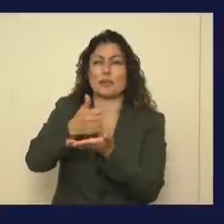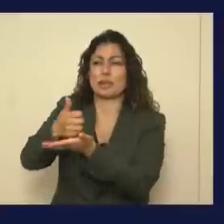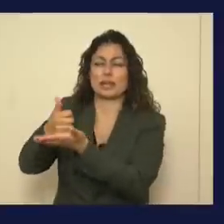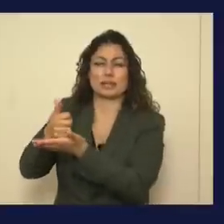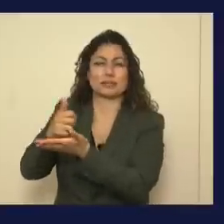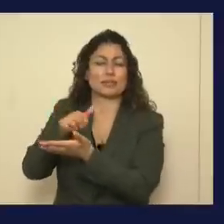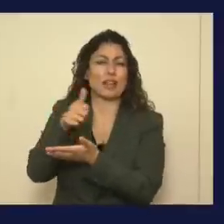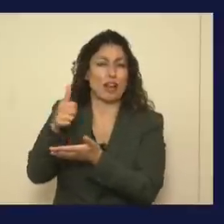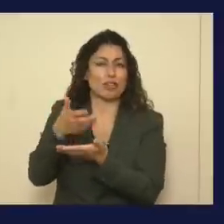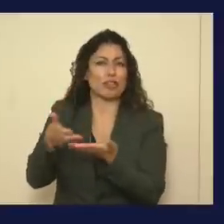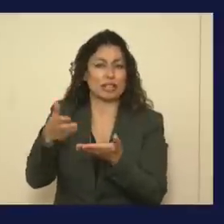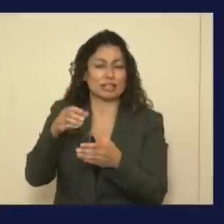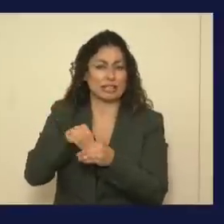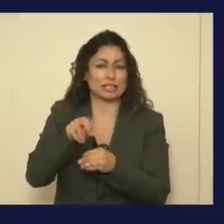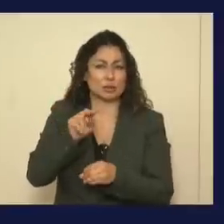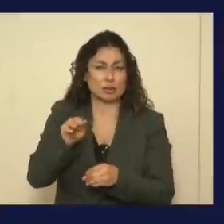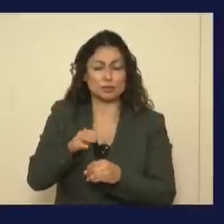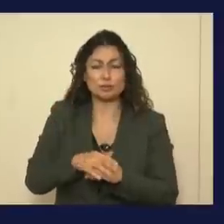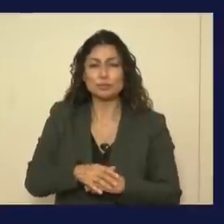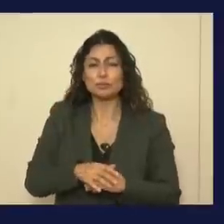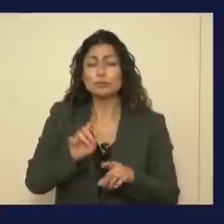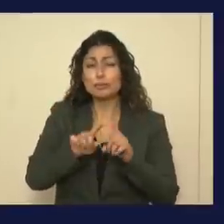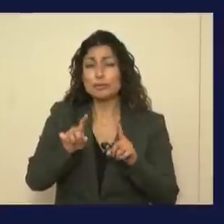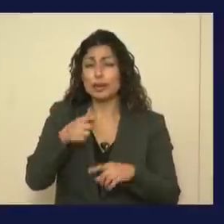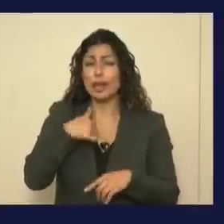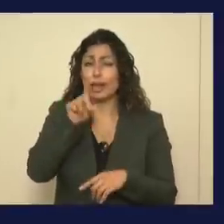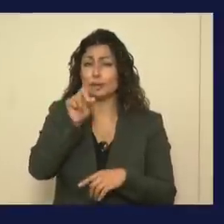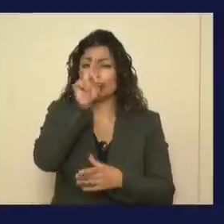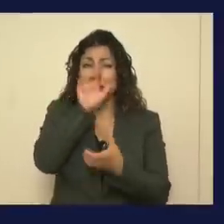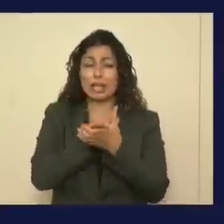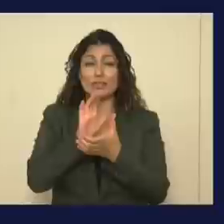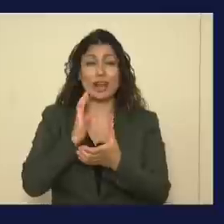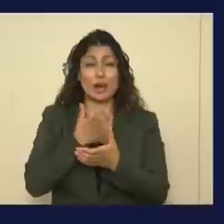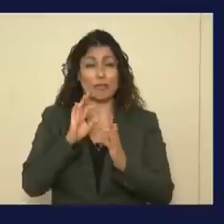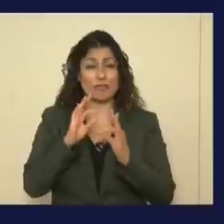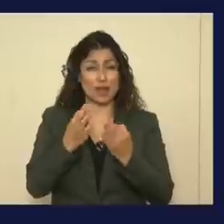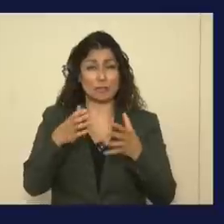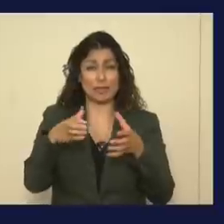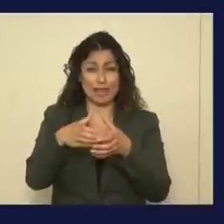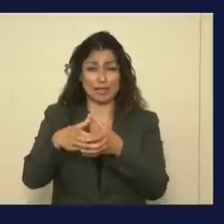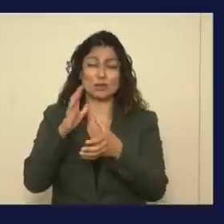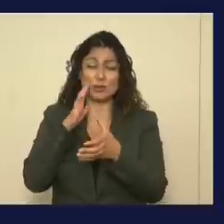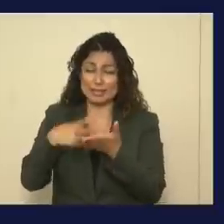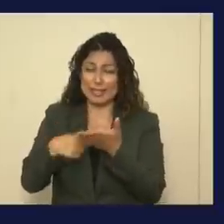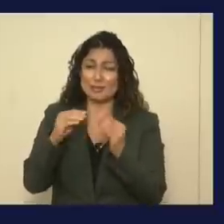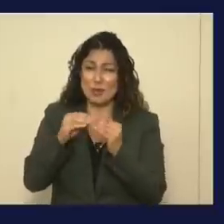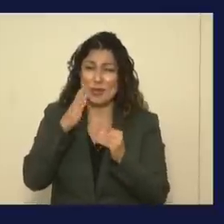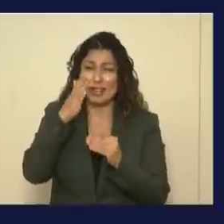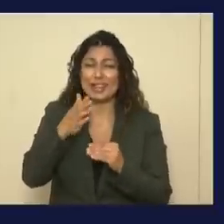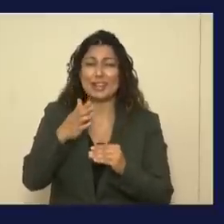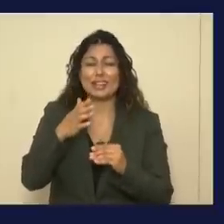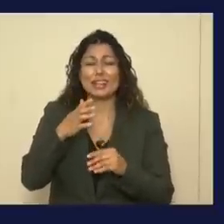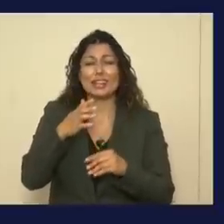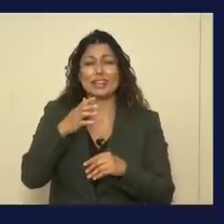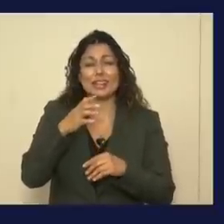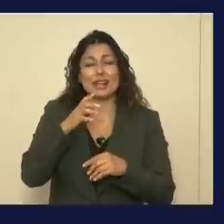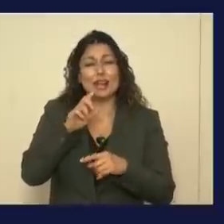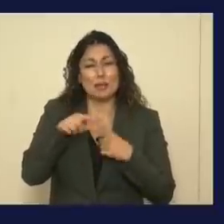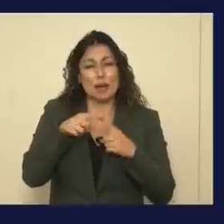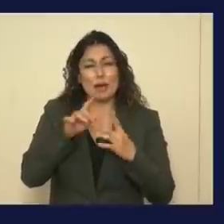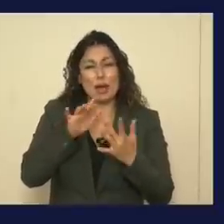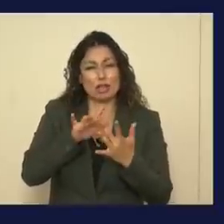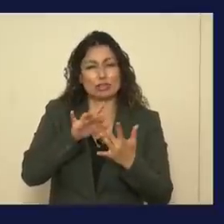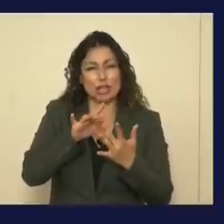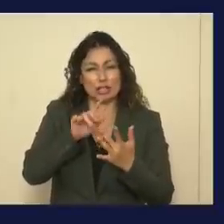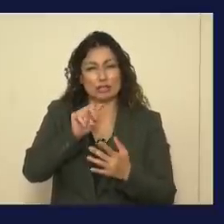aspect in New Mexico. But I do think our family gatherings, and we'll talk more about that in contact tracing,